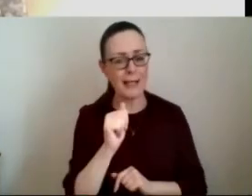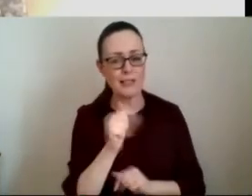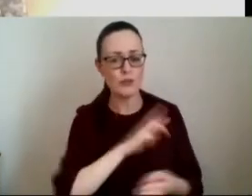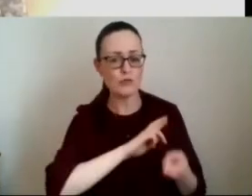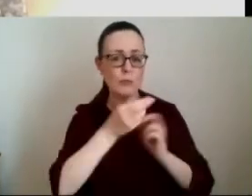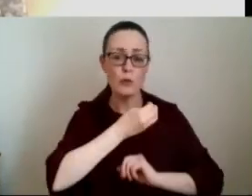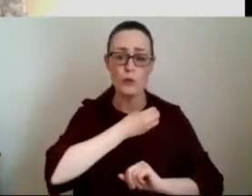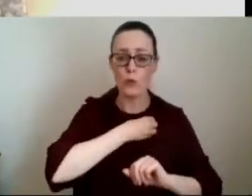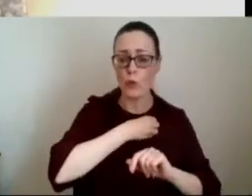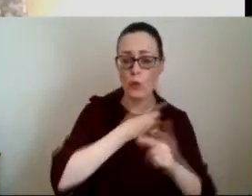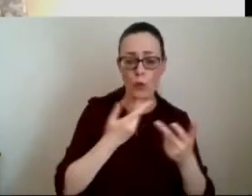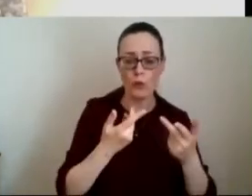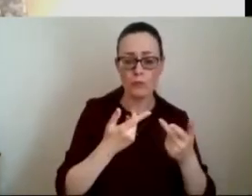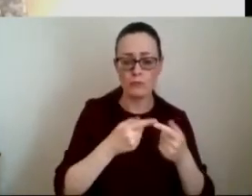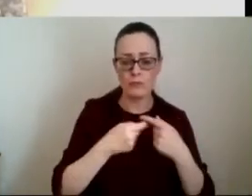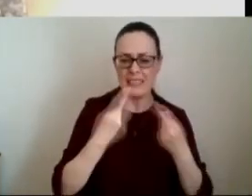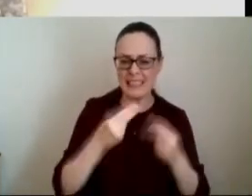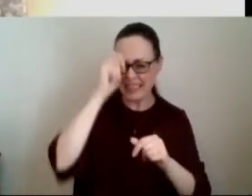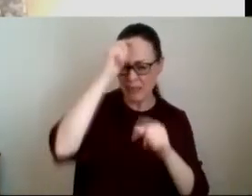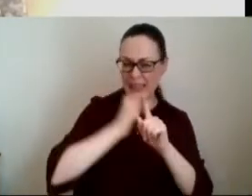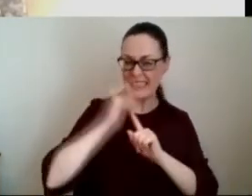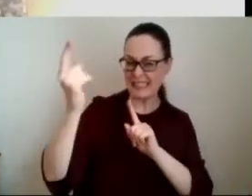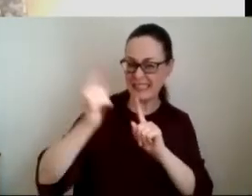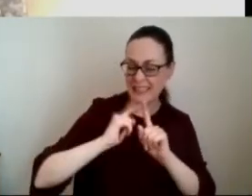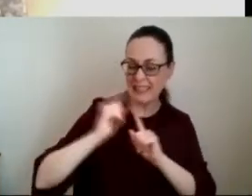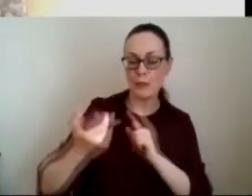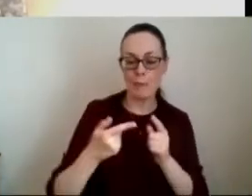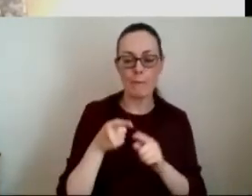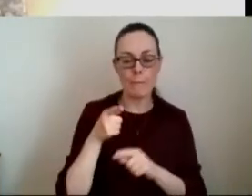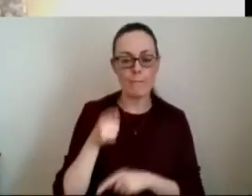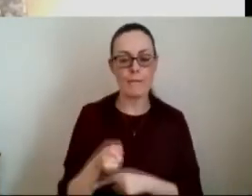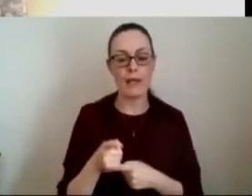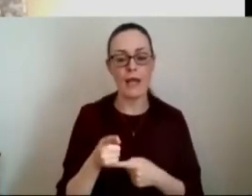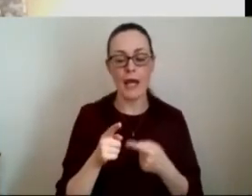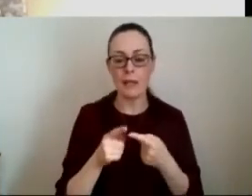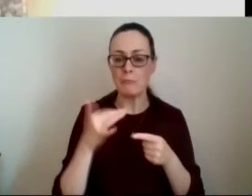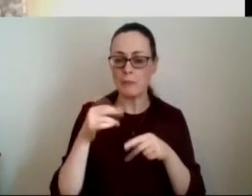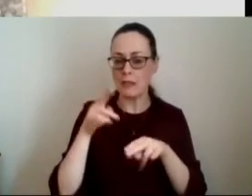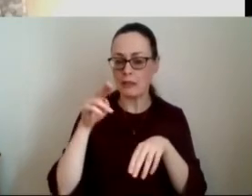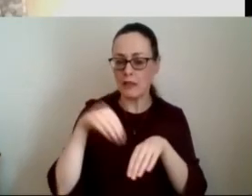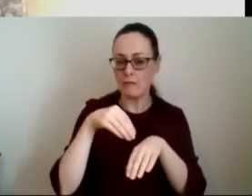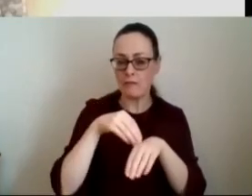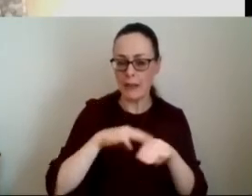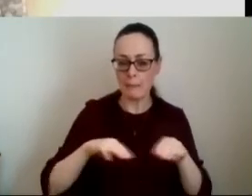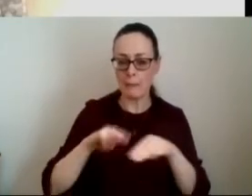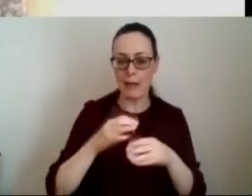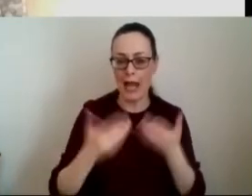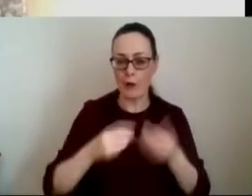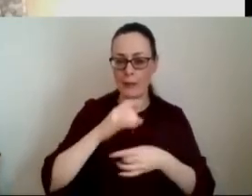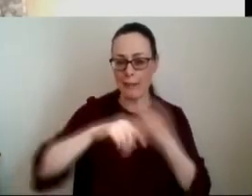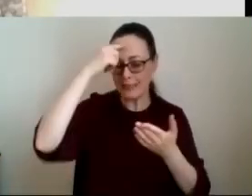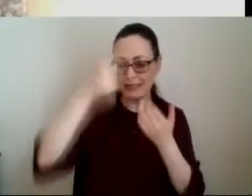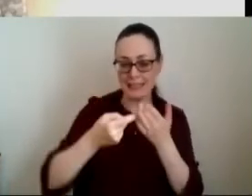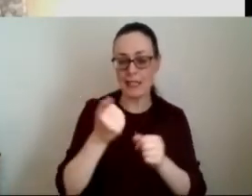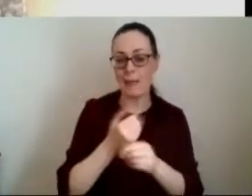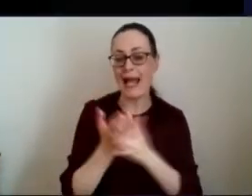to that maybe for distance which i think is one of the other factors that's been been noted there could be a factor in terms of people making decisions about accessing or using